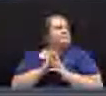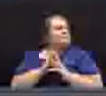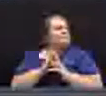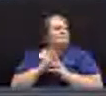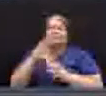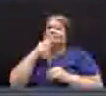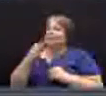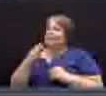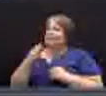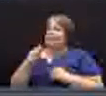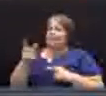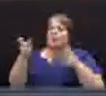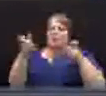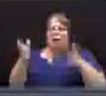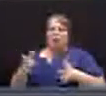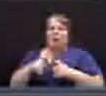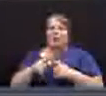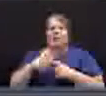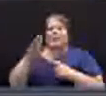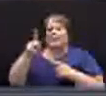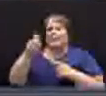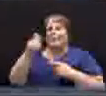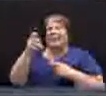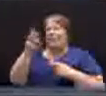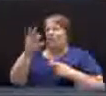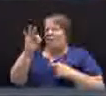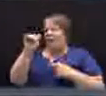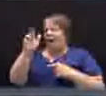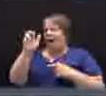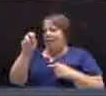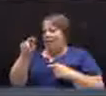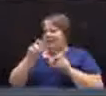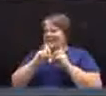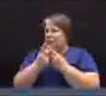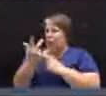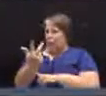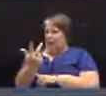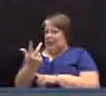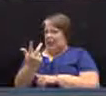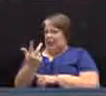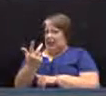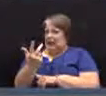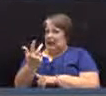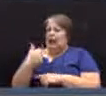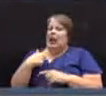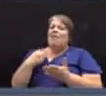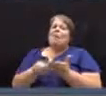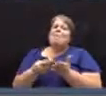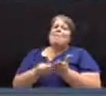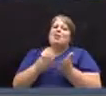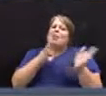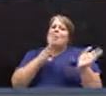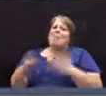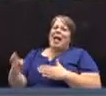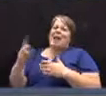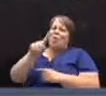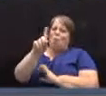Thank you, Mr. Moderator. Peter Fallon, District 3. I have a planning, budget planning question.